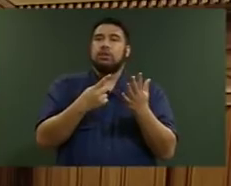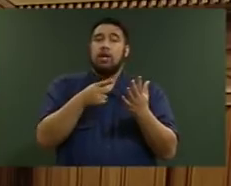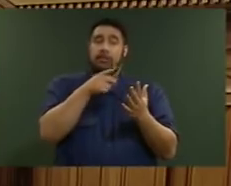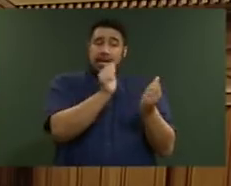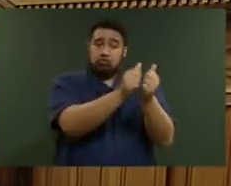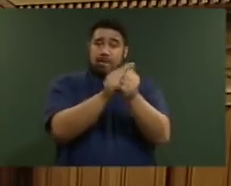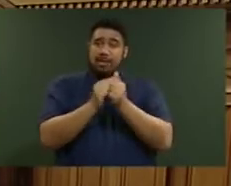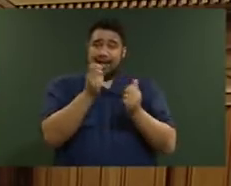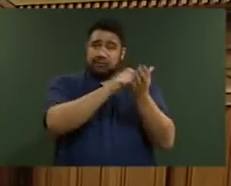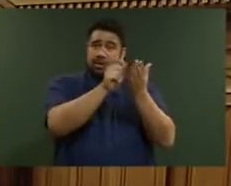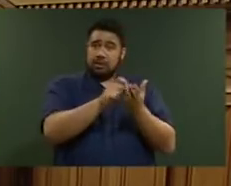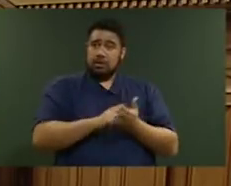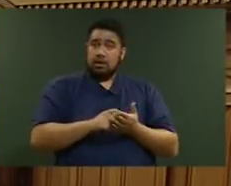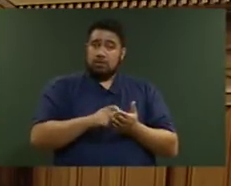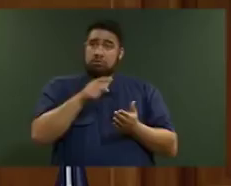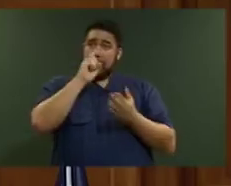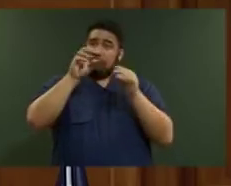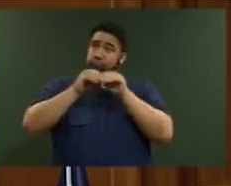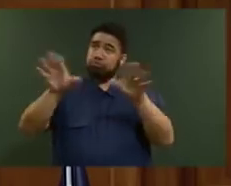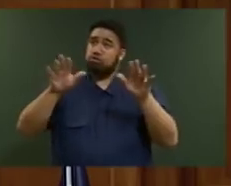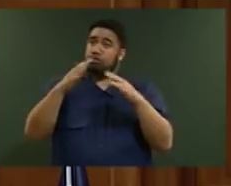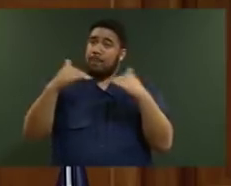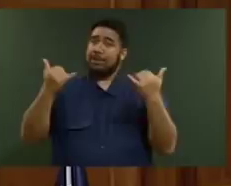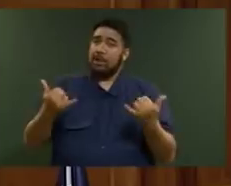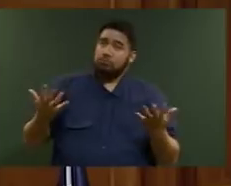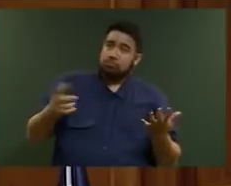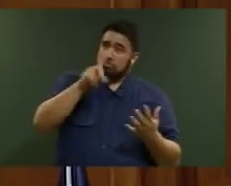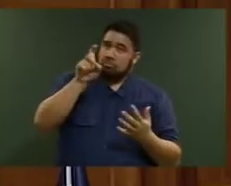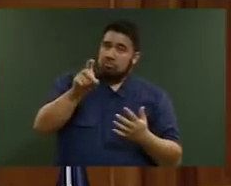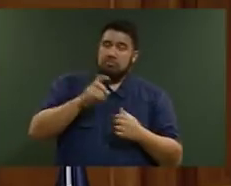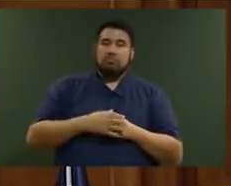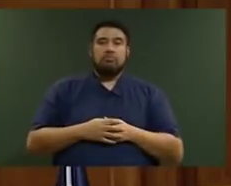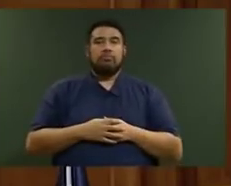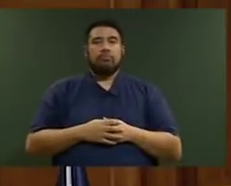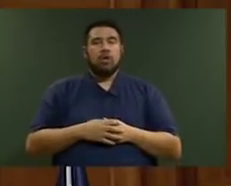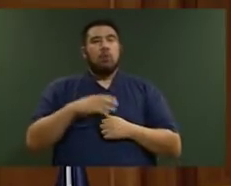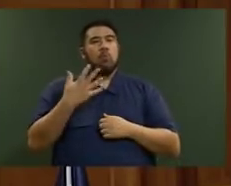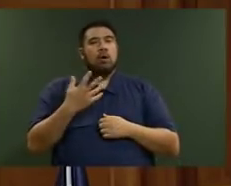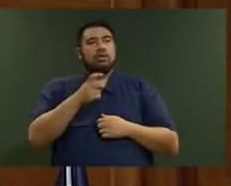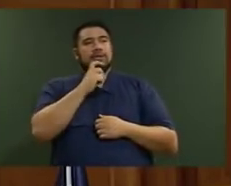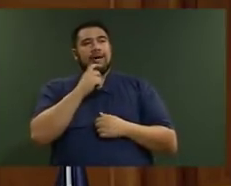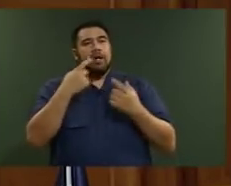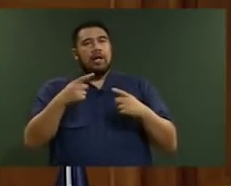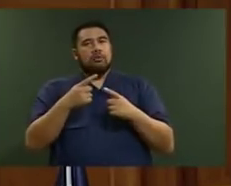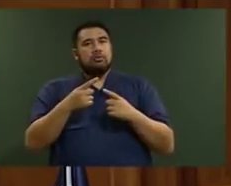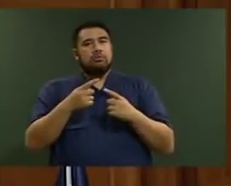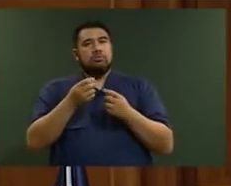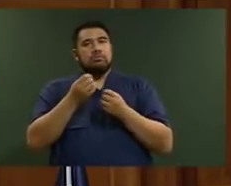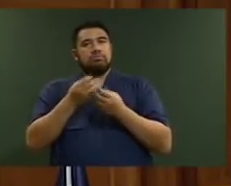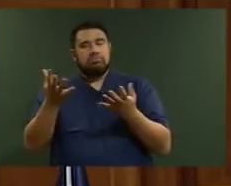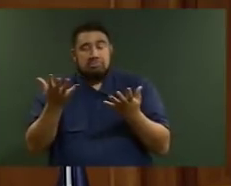Hon. Shane Jones, Speaker. In respect of said officials' remarks, yes,